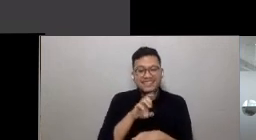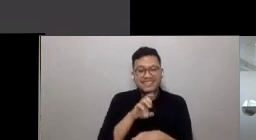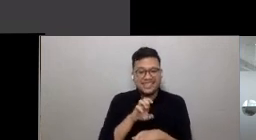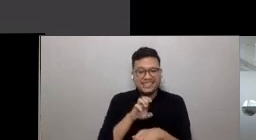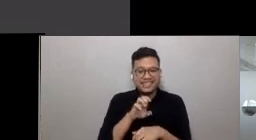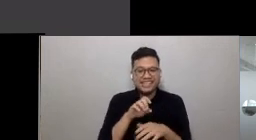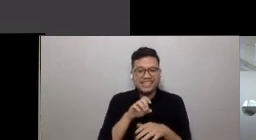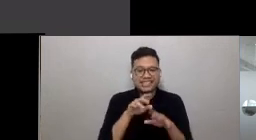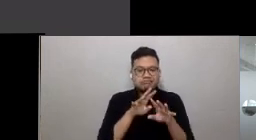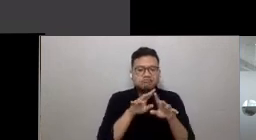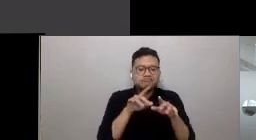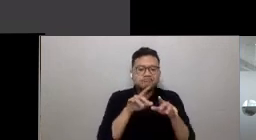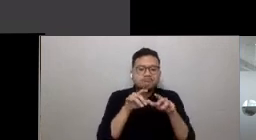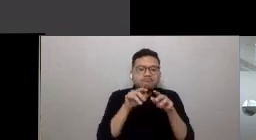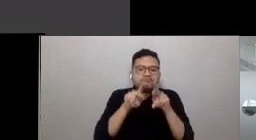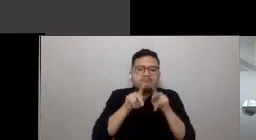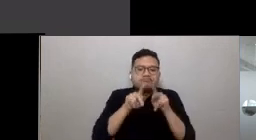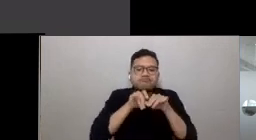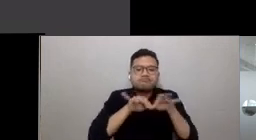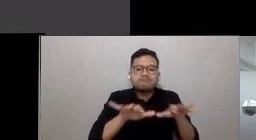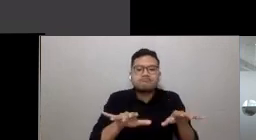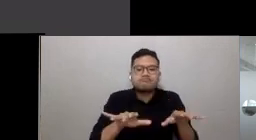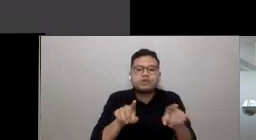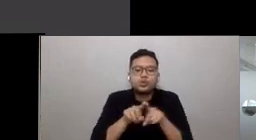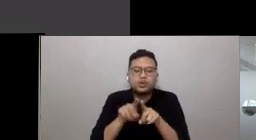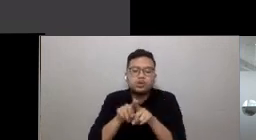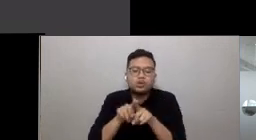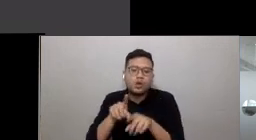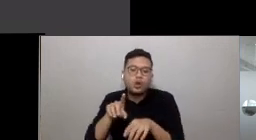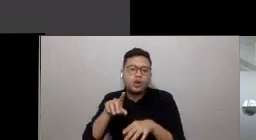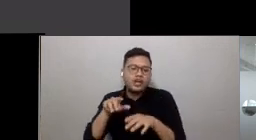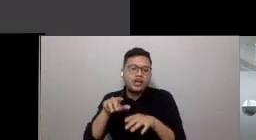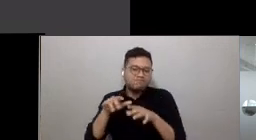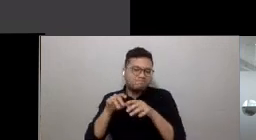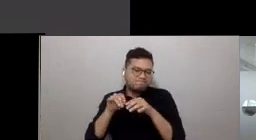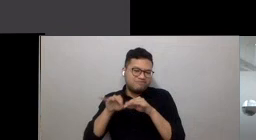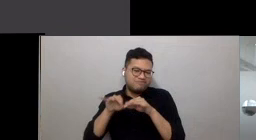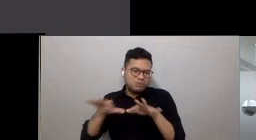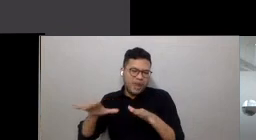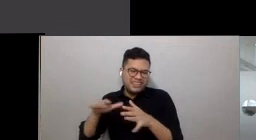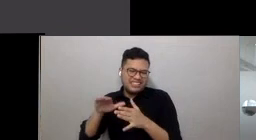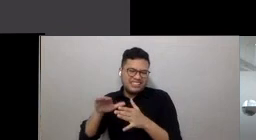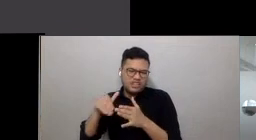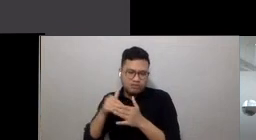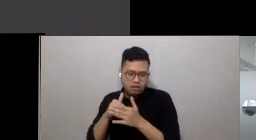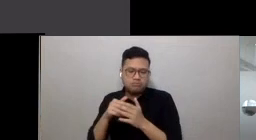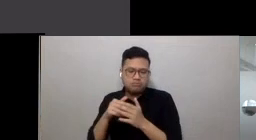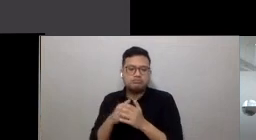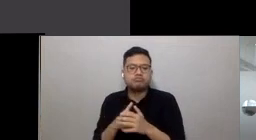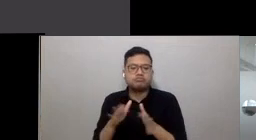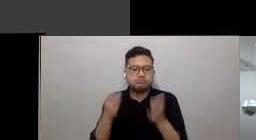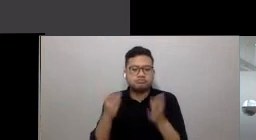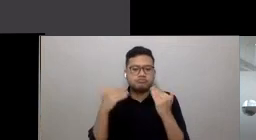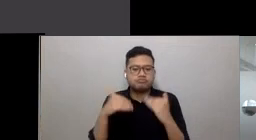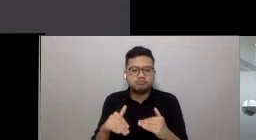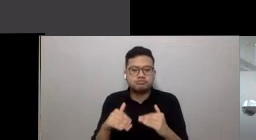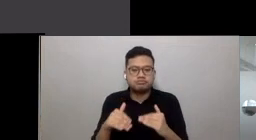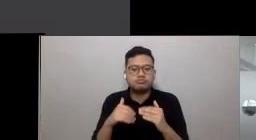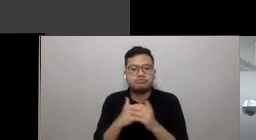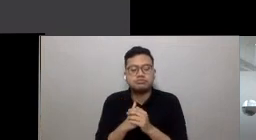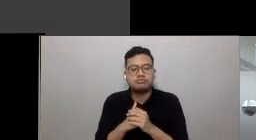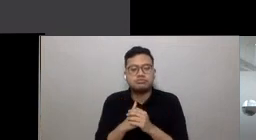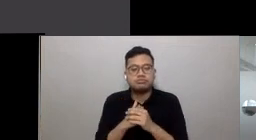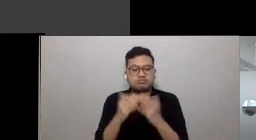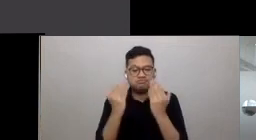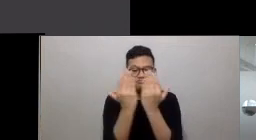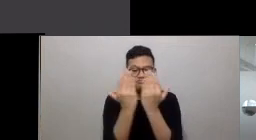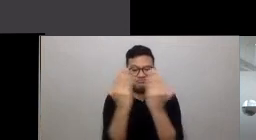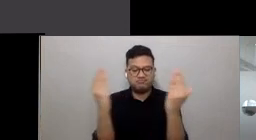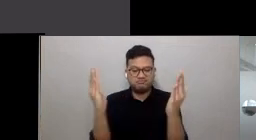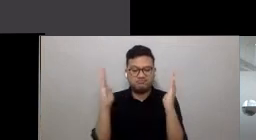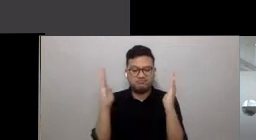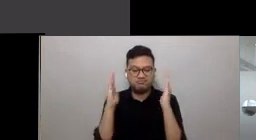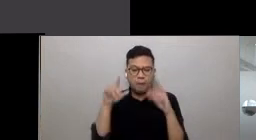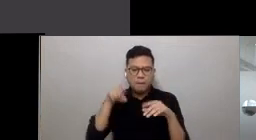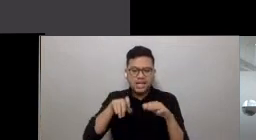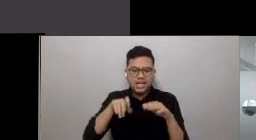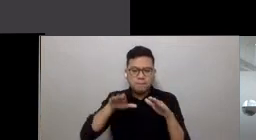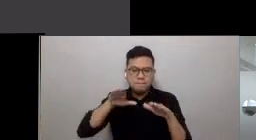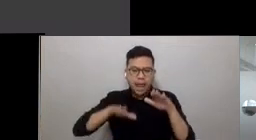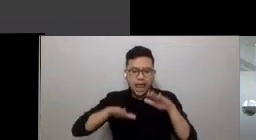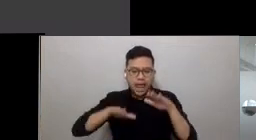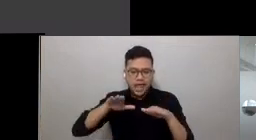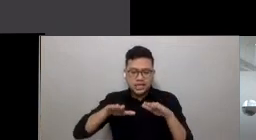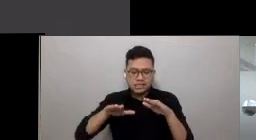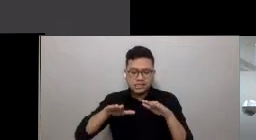alternative opportunities for urban regeneration. The hermetically sealed box needs to be balanced, if not challenged,